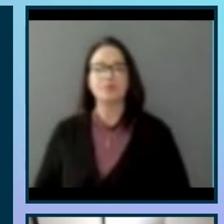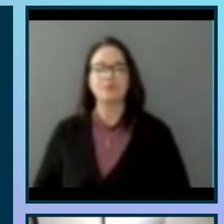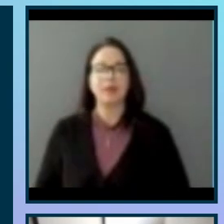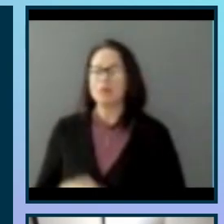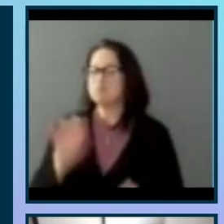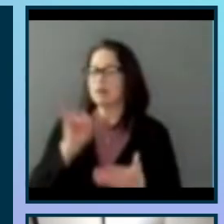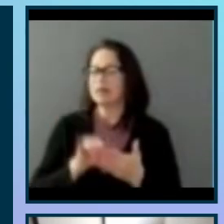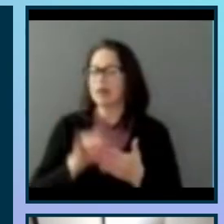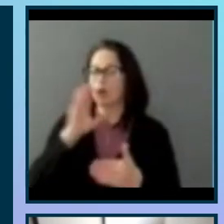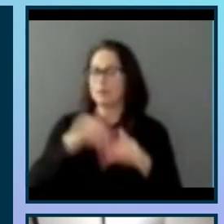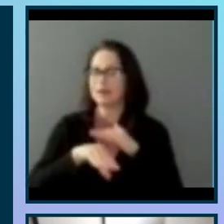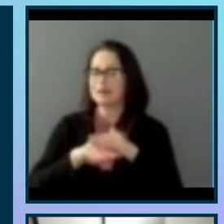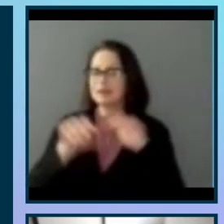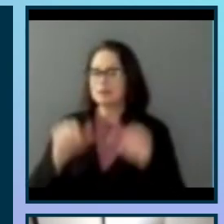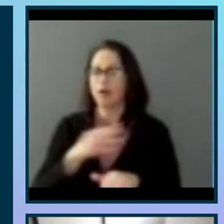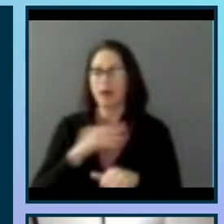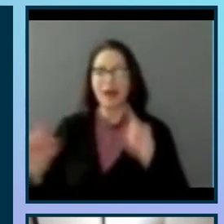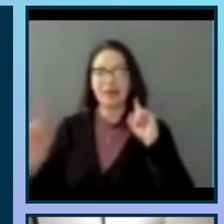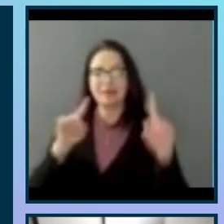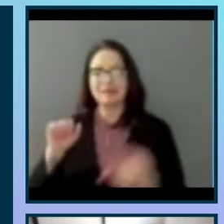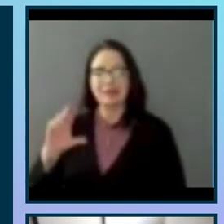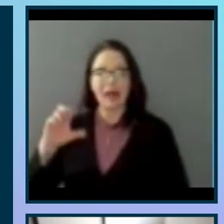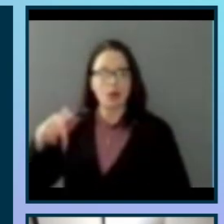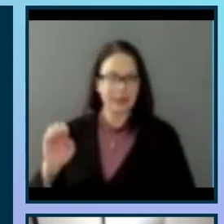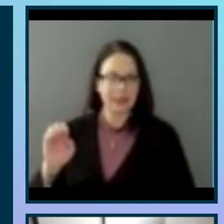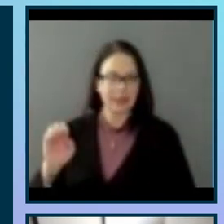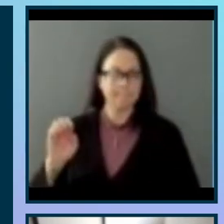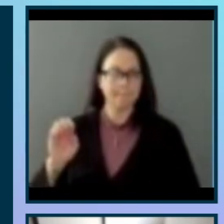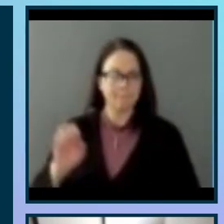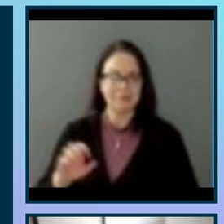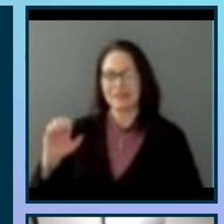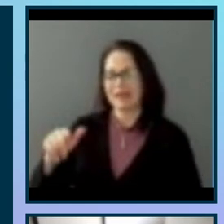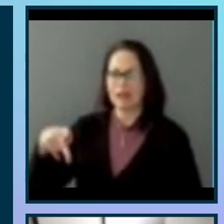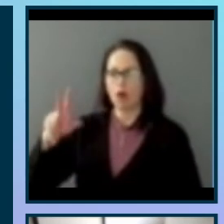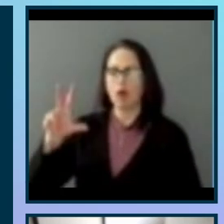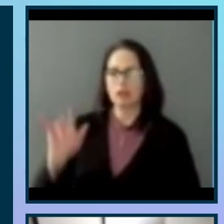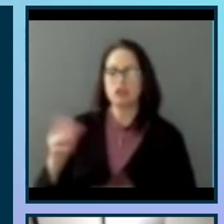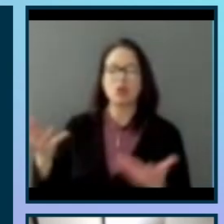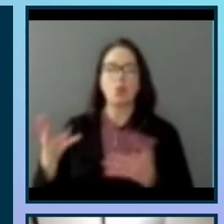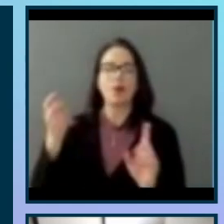and soundscapes ecology. So what is the actual impact of the eclipse?